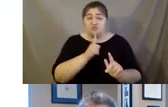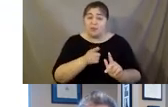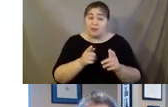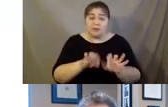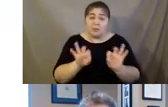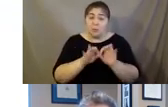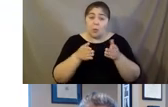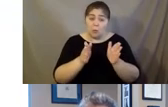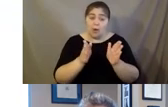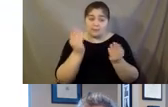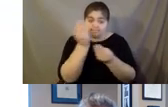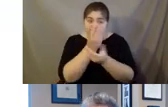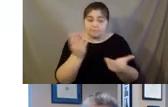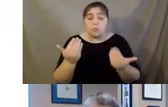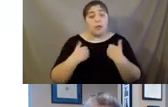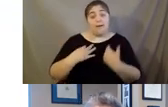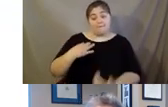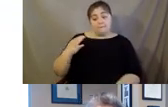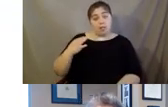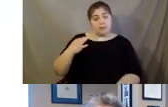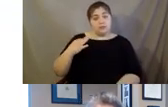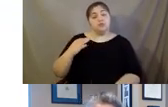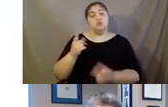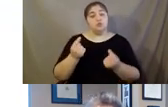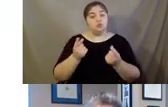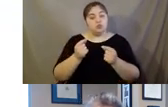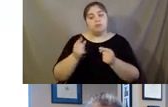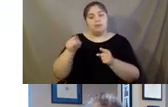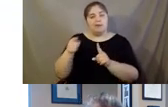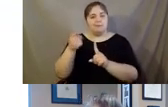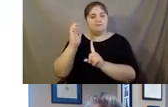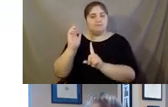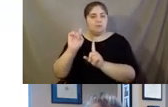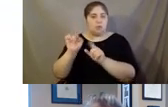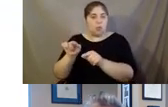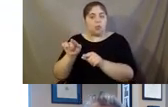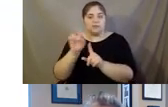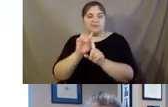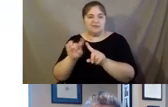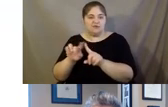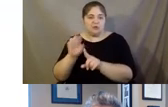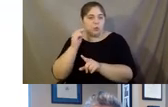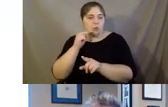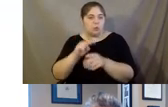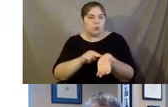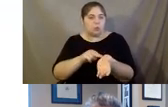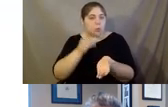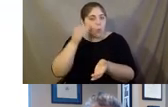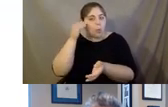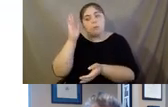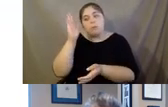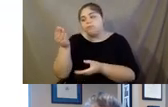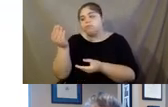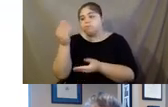We do have a couple of volunteers who act as community speakers and we'll go out to senior groups and talk to them about the opportunities